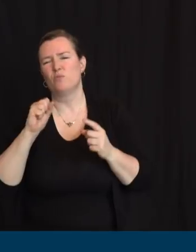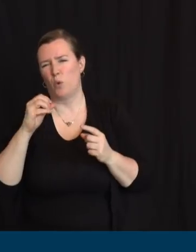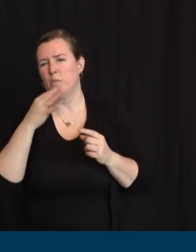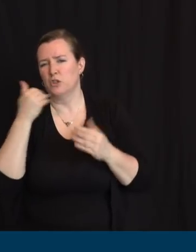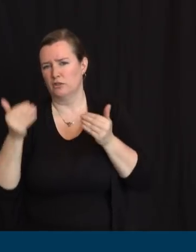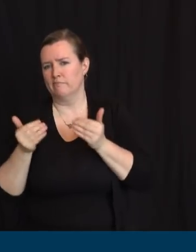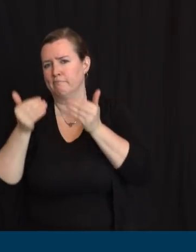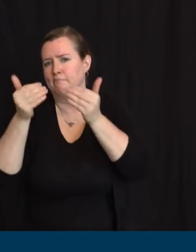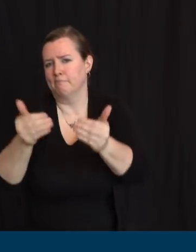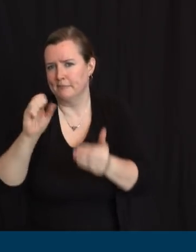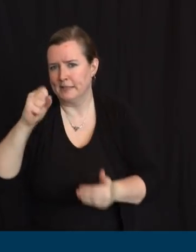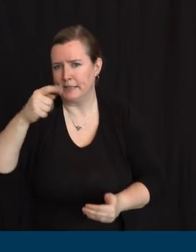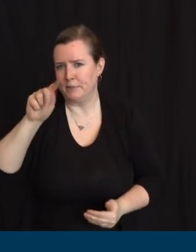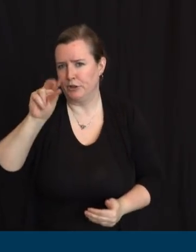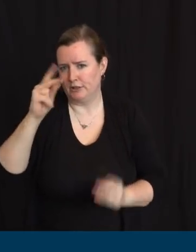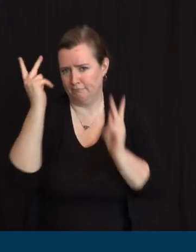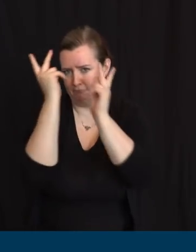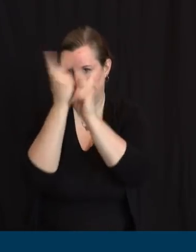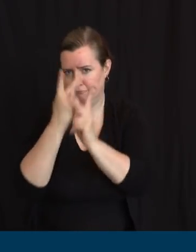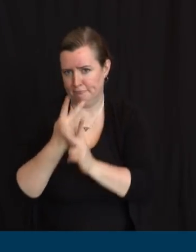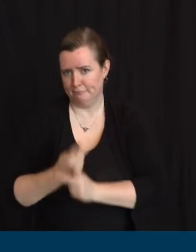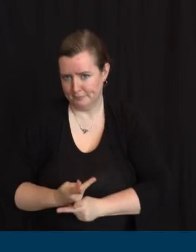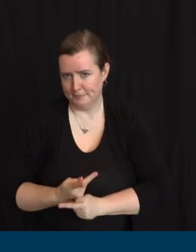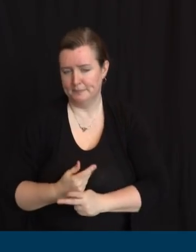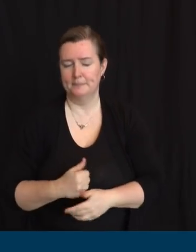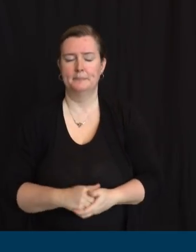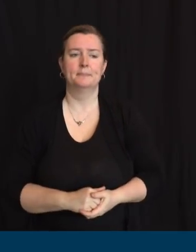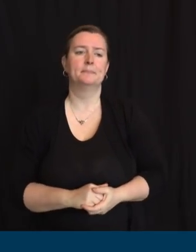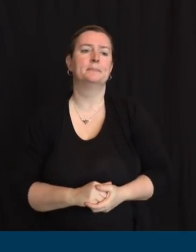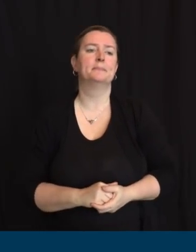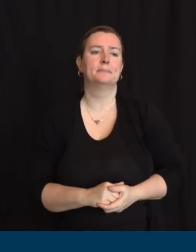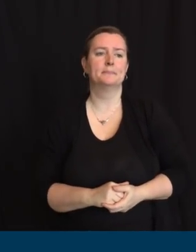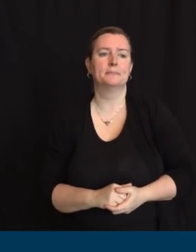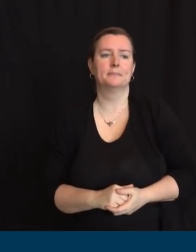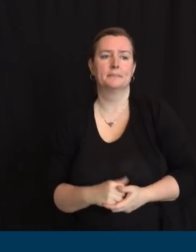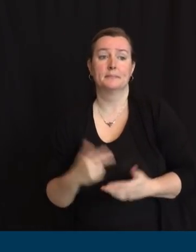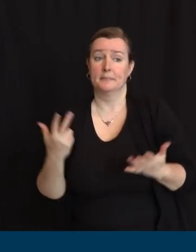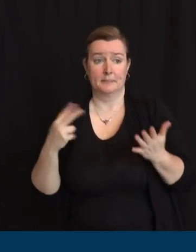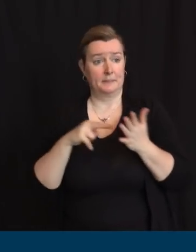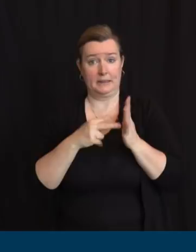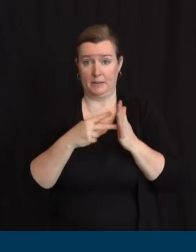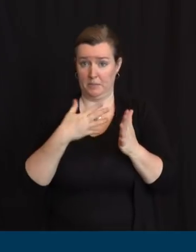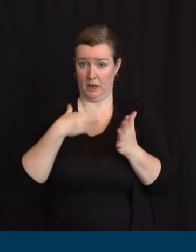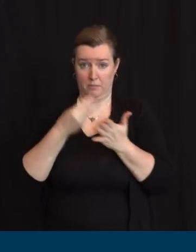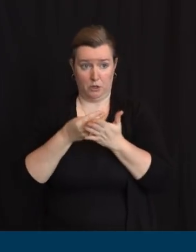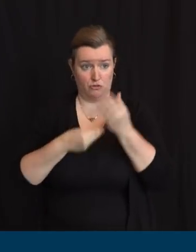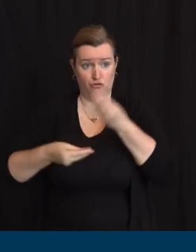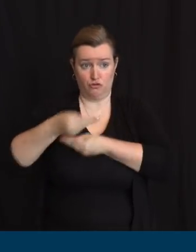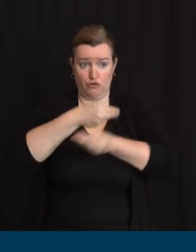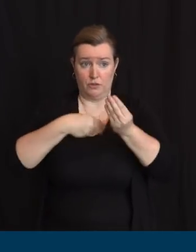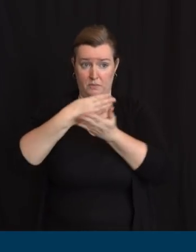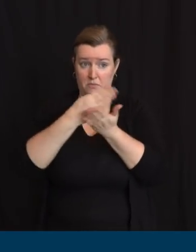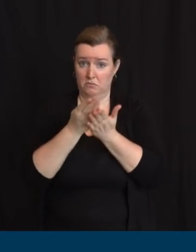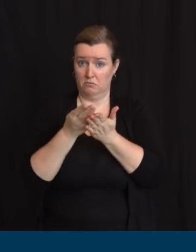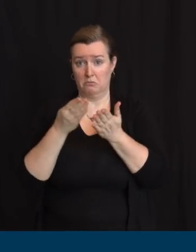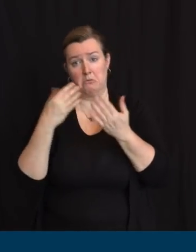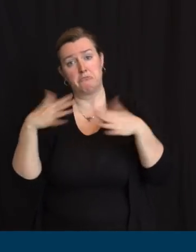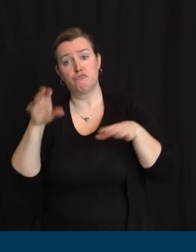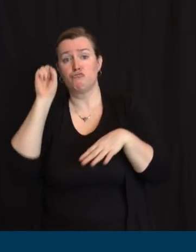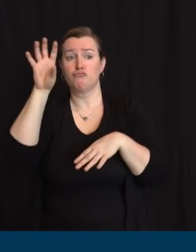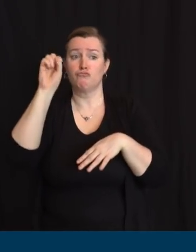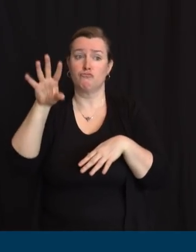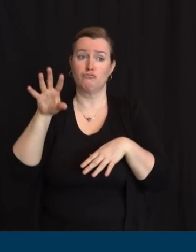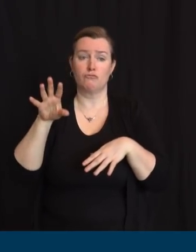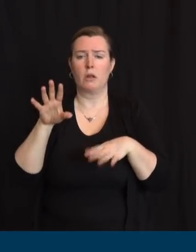to the legislature by August 25th, 2020. I thank again the legislature for their swift